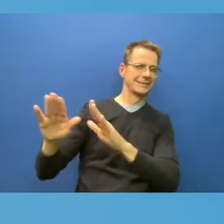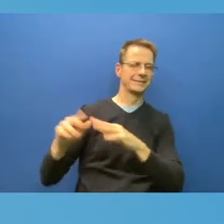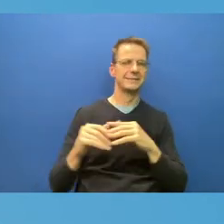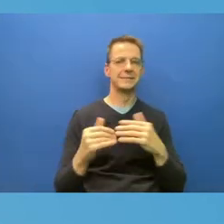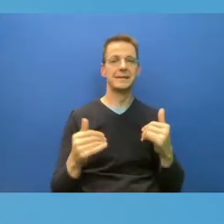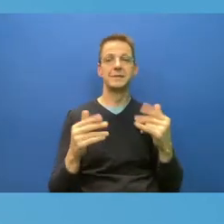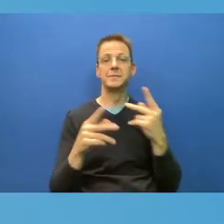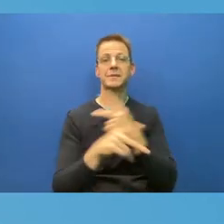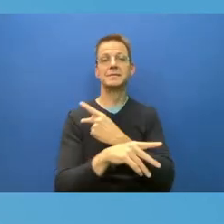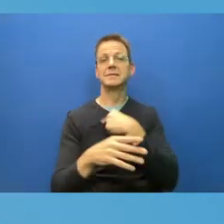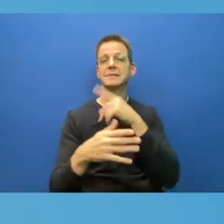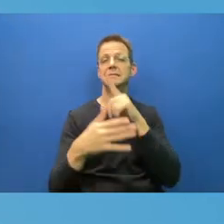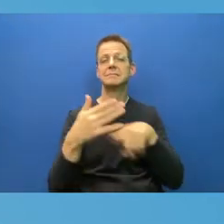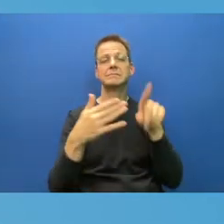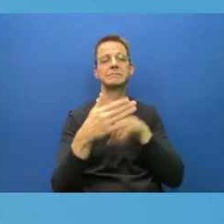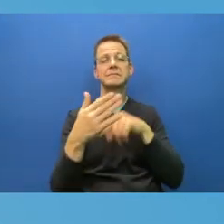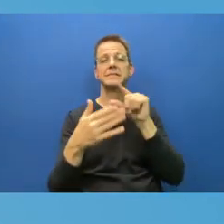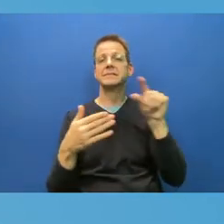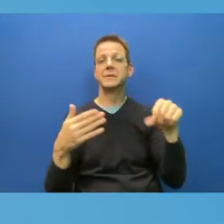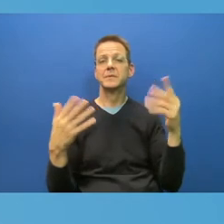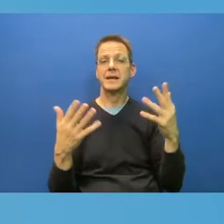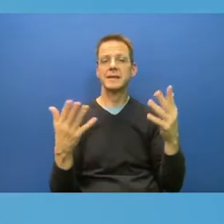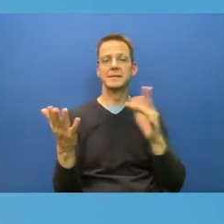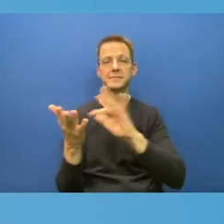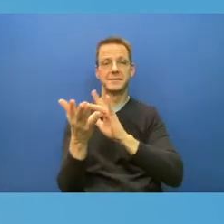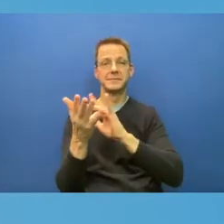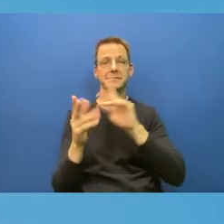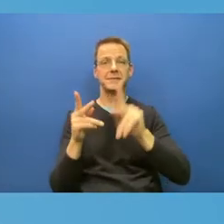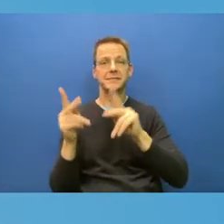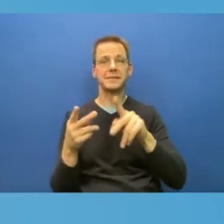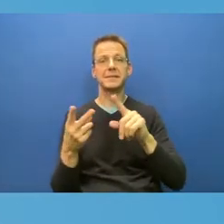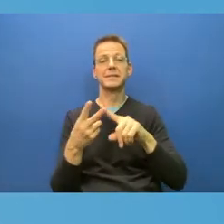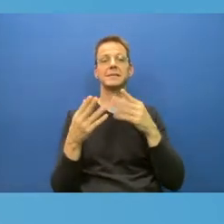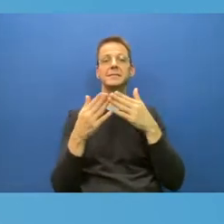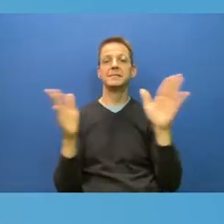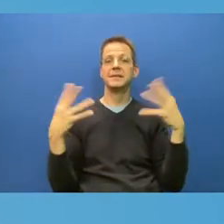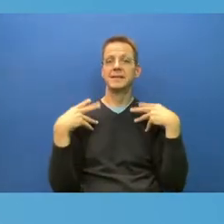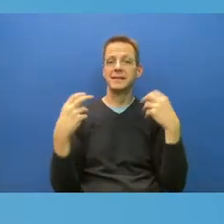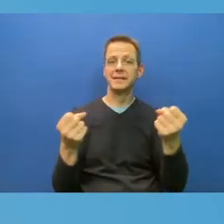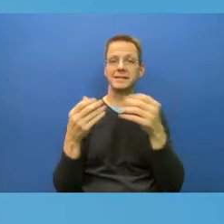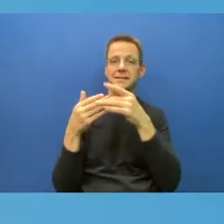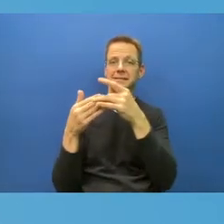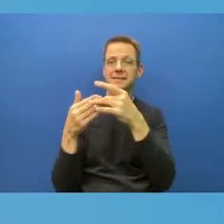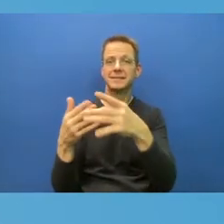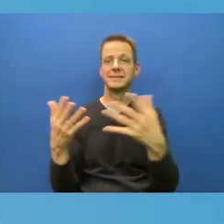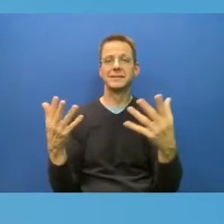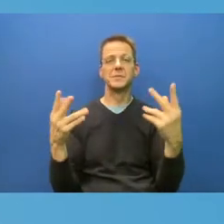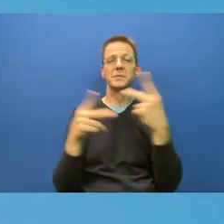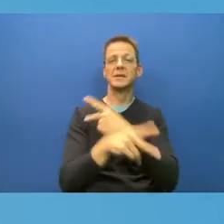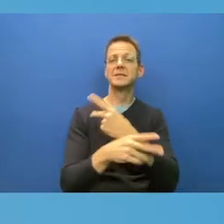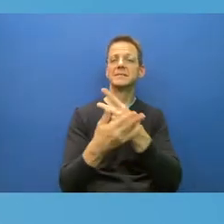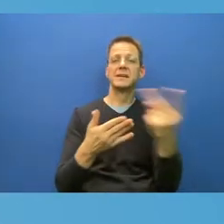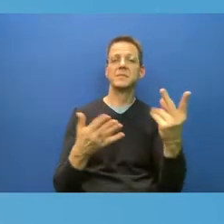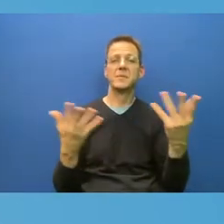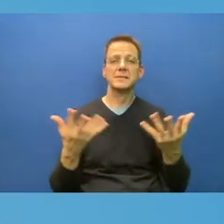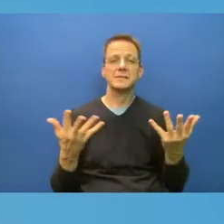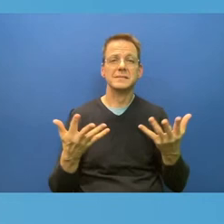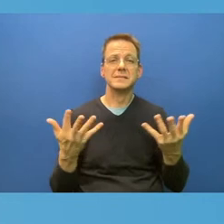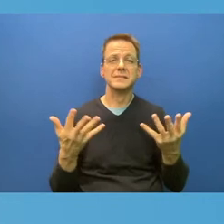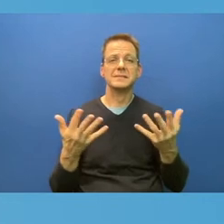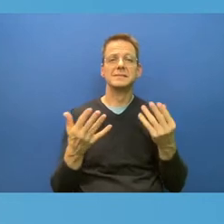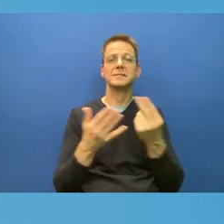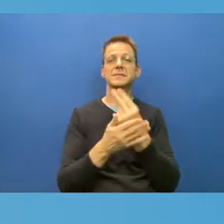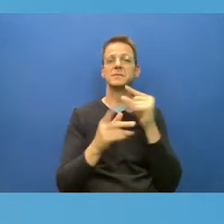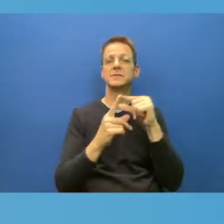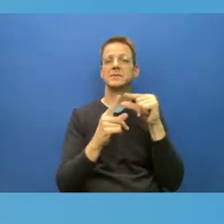health leaders is the failure to use the word airborne. Because by failing to call this what it is, they're depriving